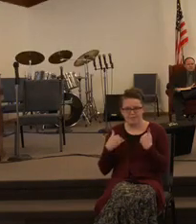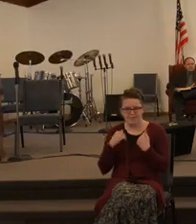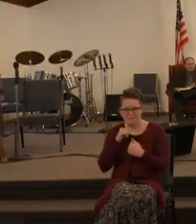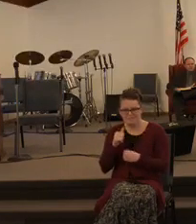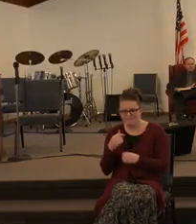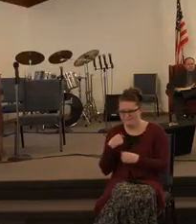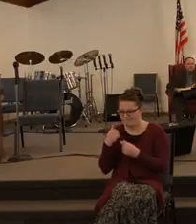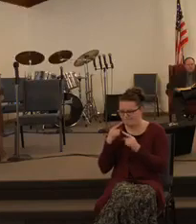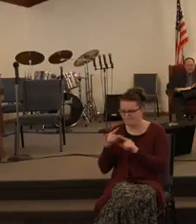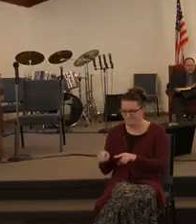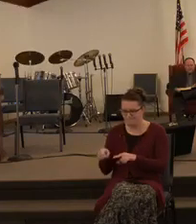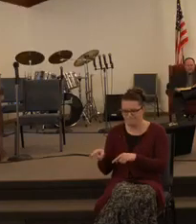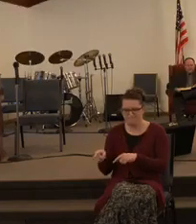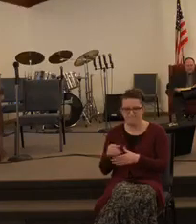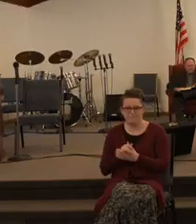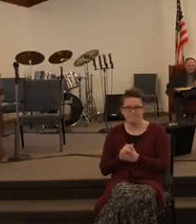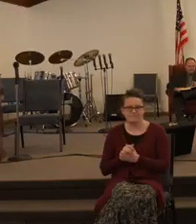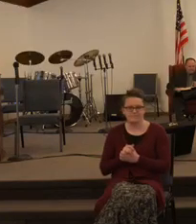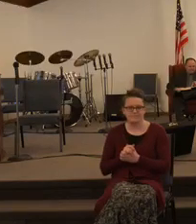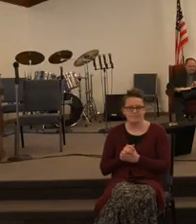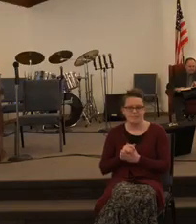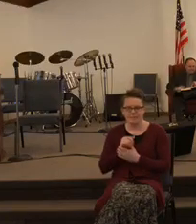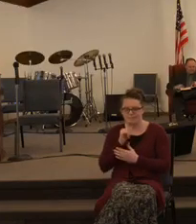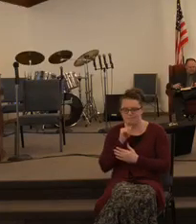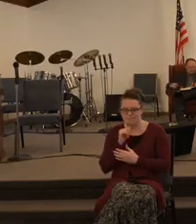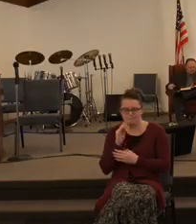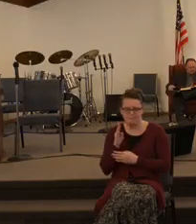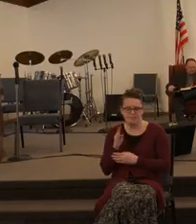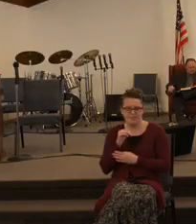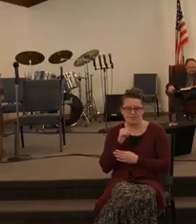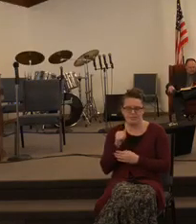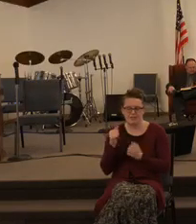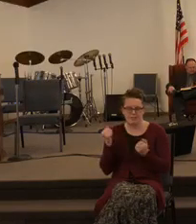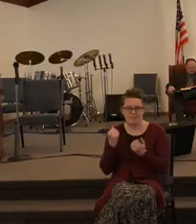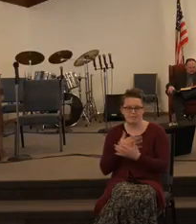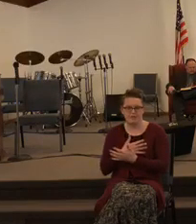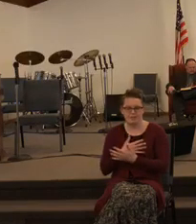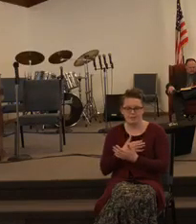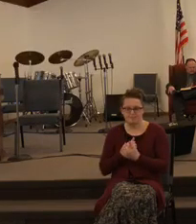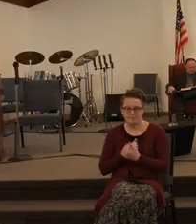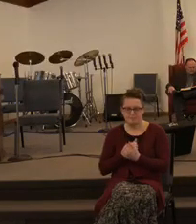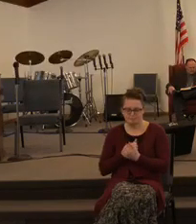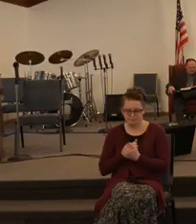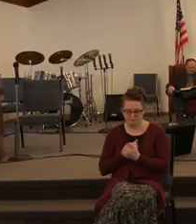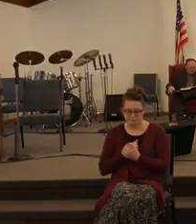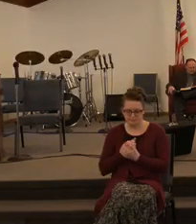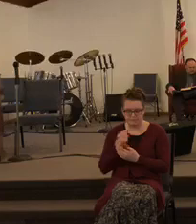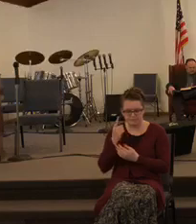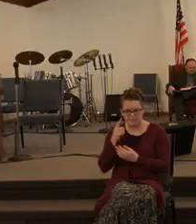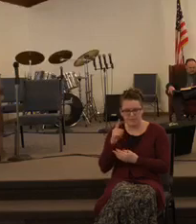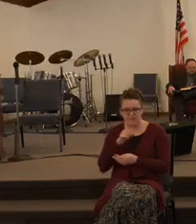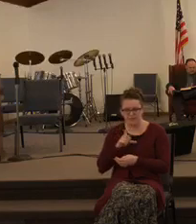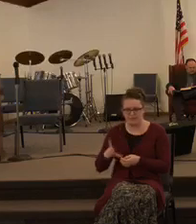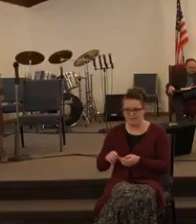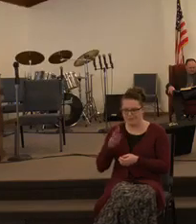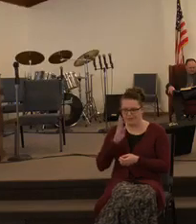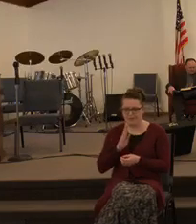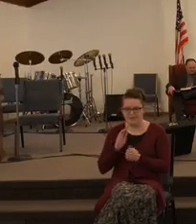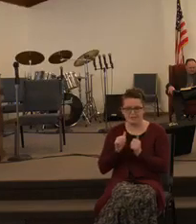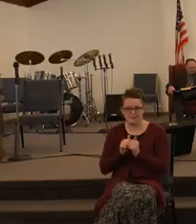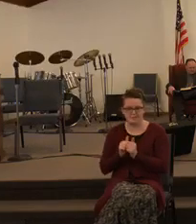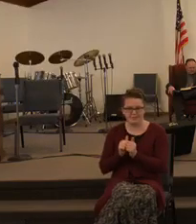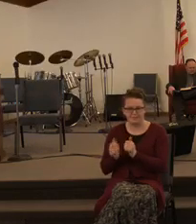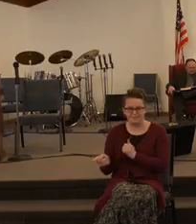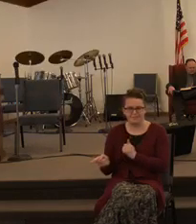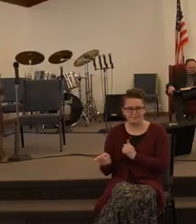strong and of good courage. Be not afraid, neither be thou dismayed for the Lord thy God is with thee